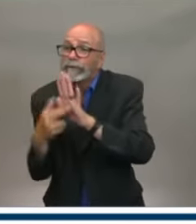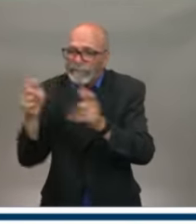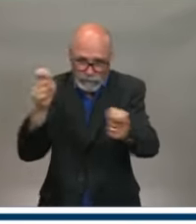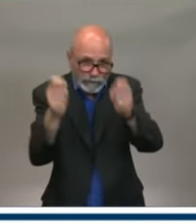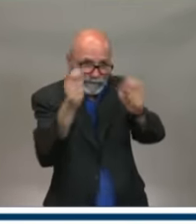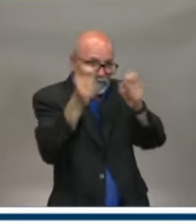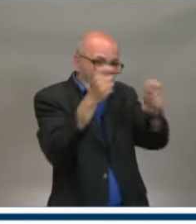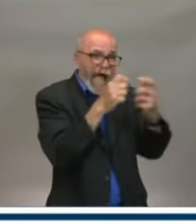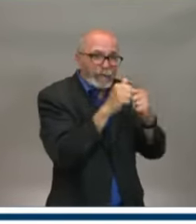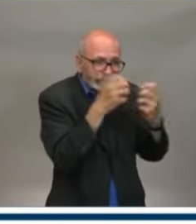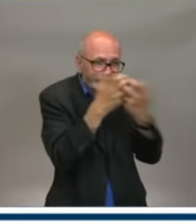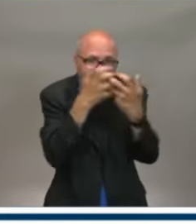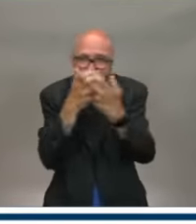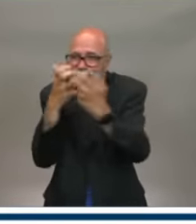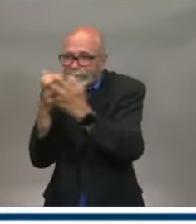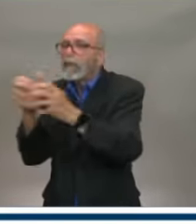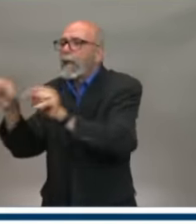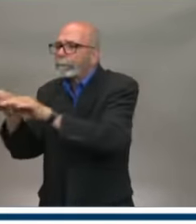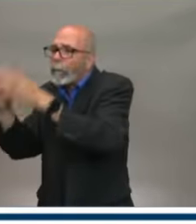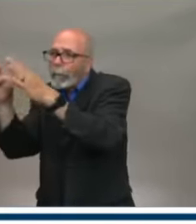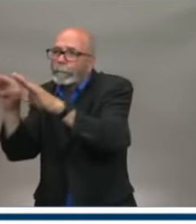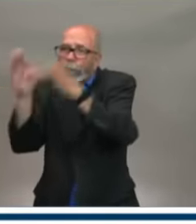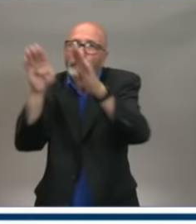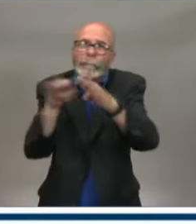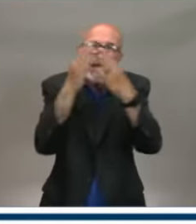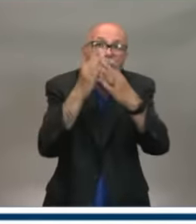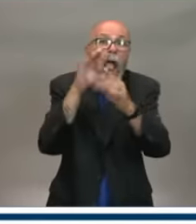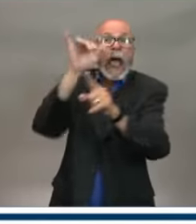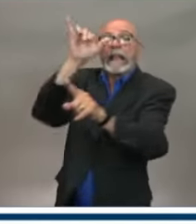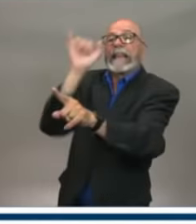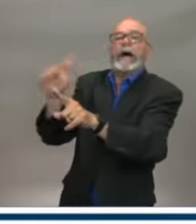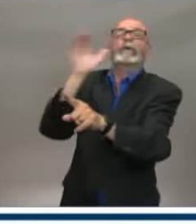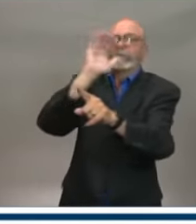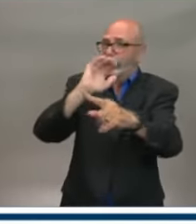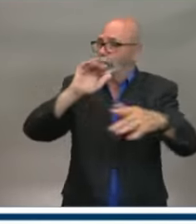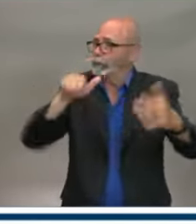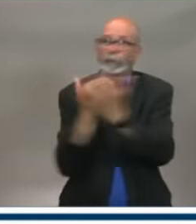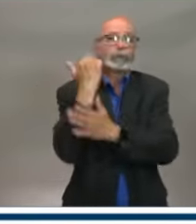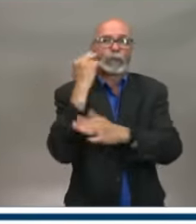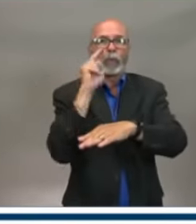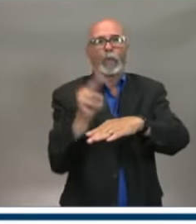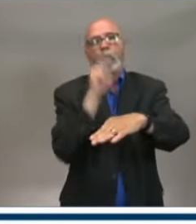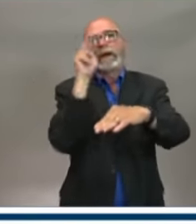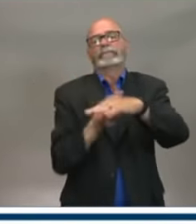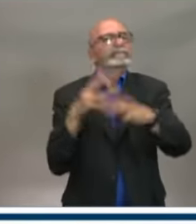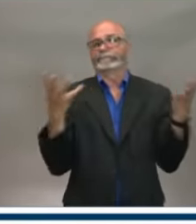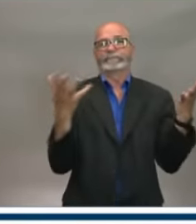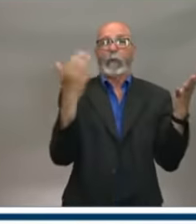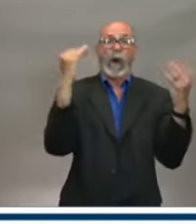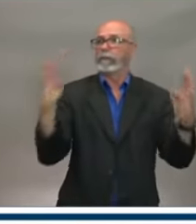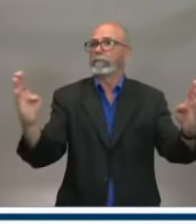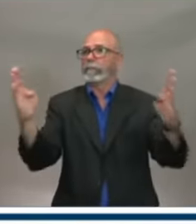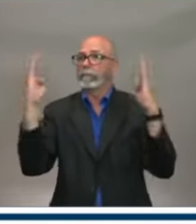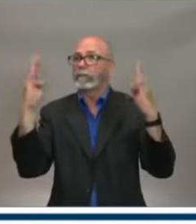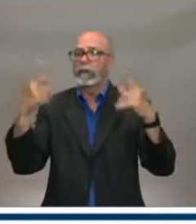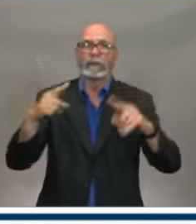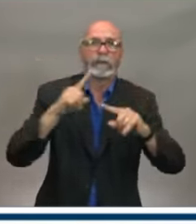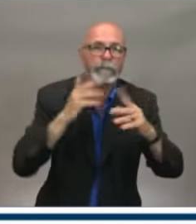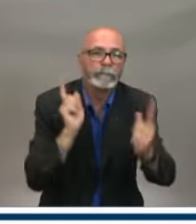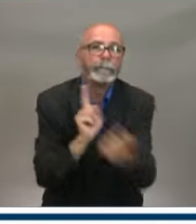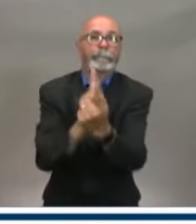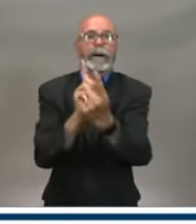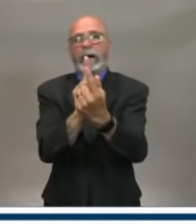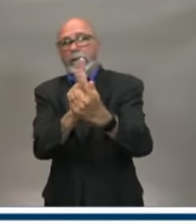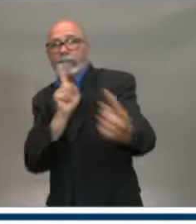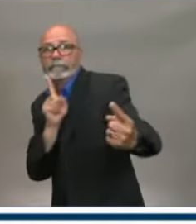create our new normal as we continue to fight the virus that causes COVID-19. As the Premier said, businesses that have